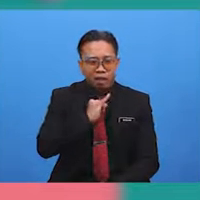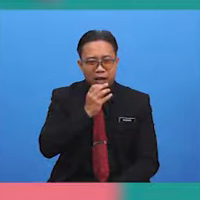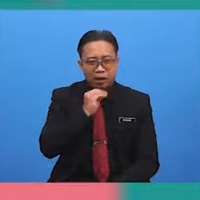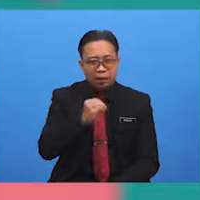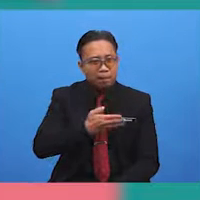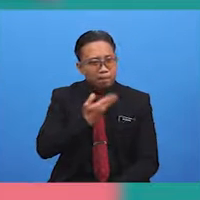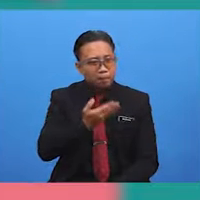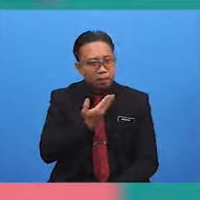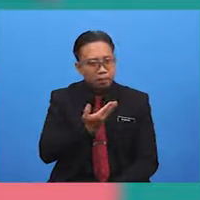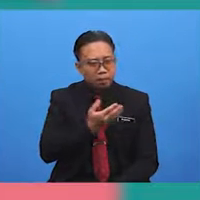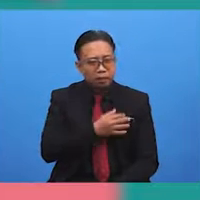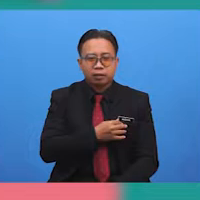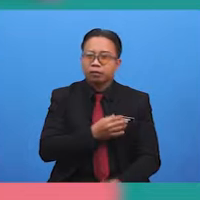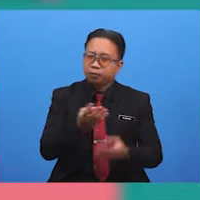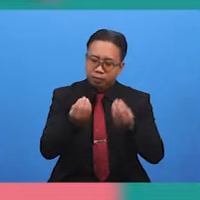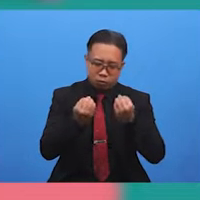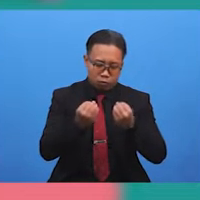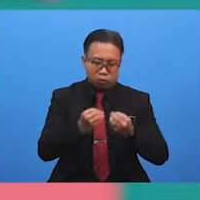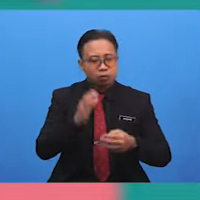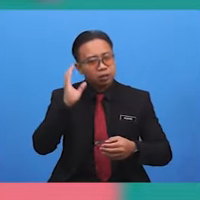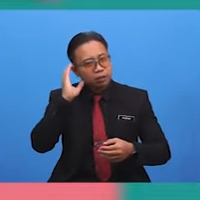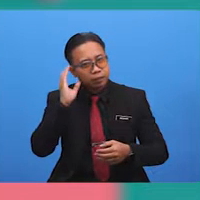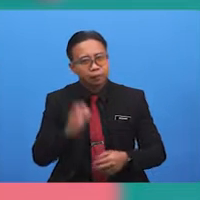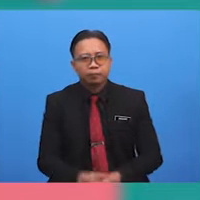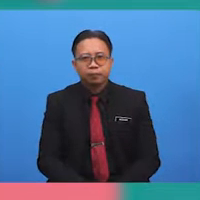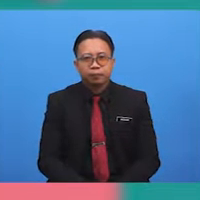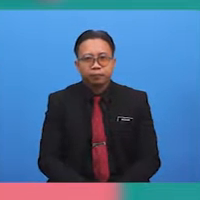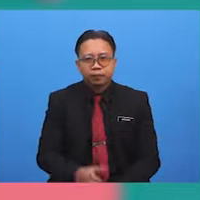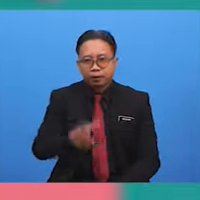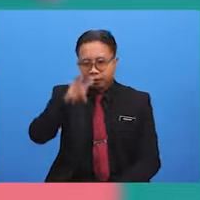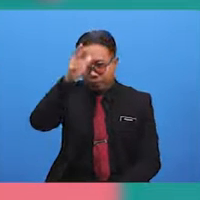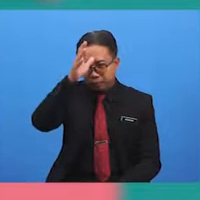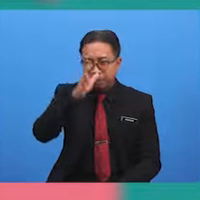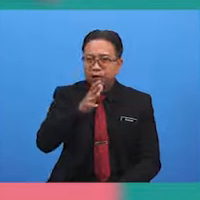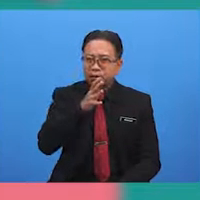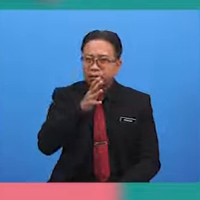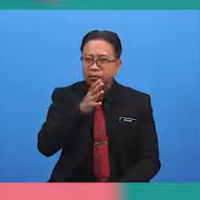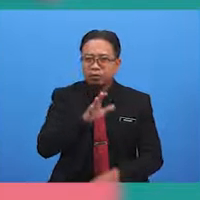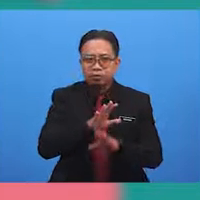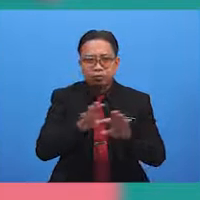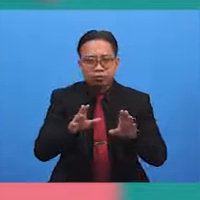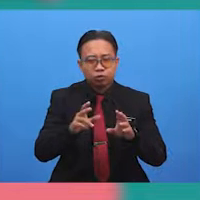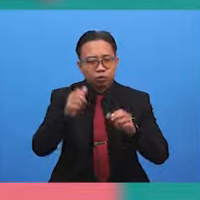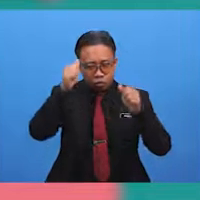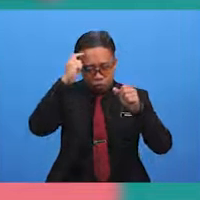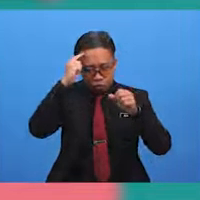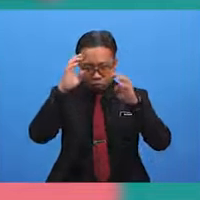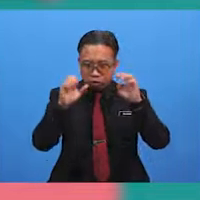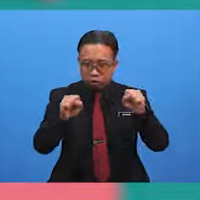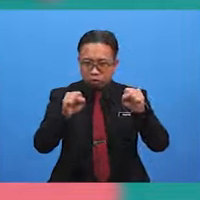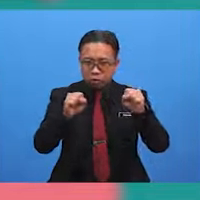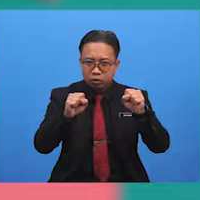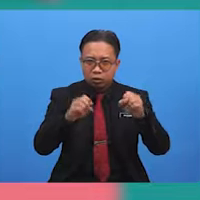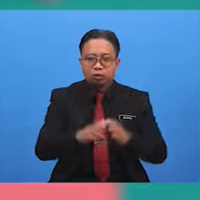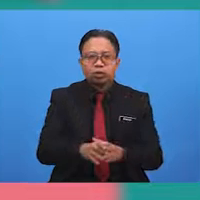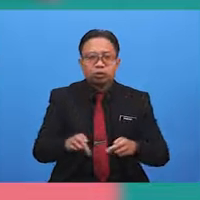glad they are curious to know. In the old days, parents used all these superstitions to teach good